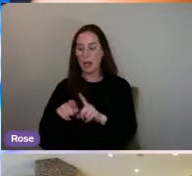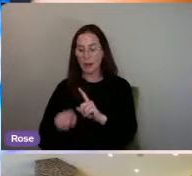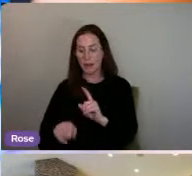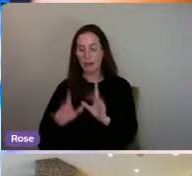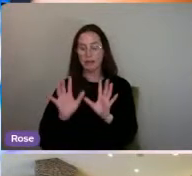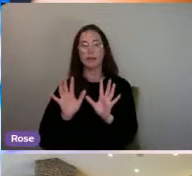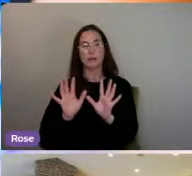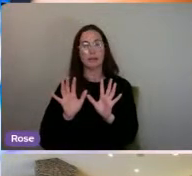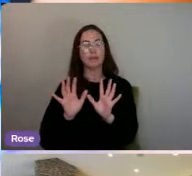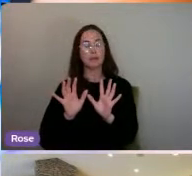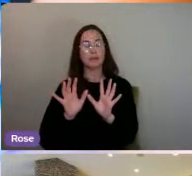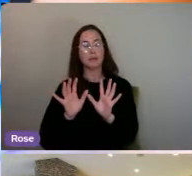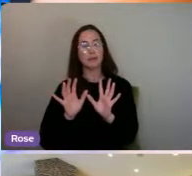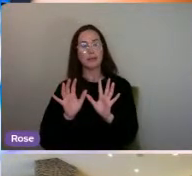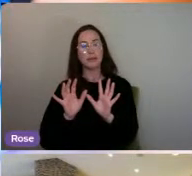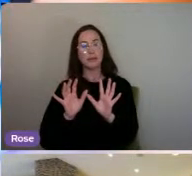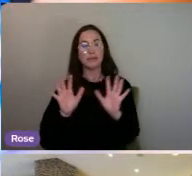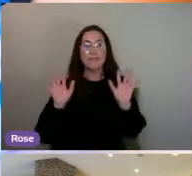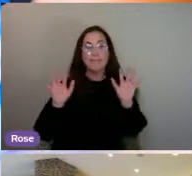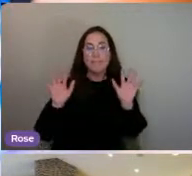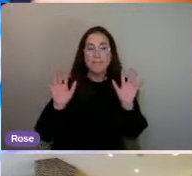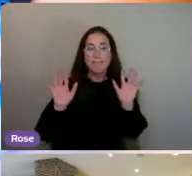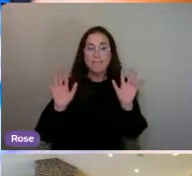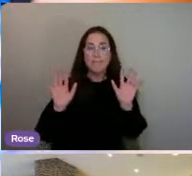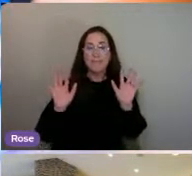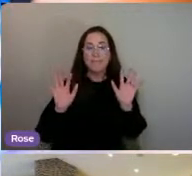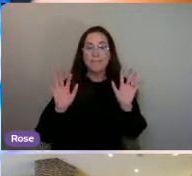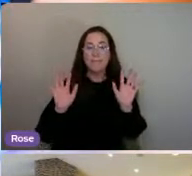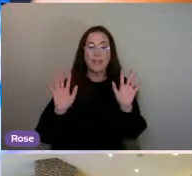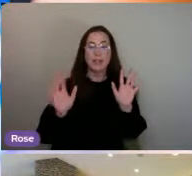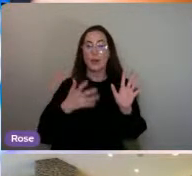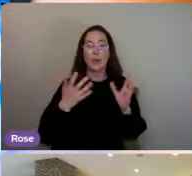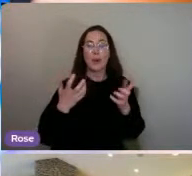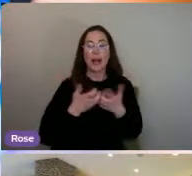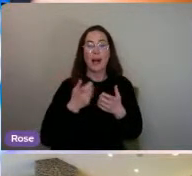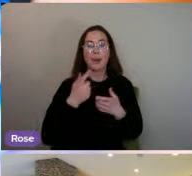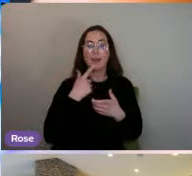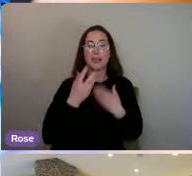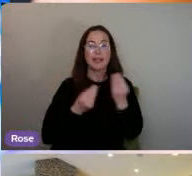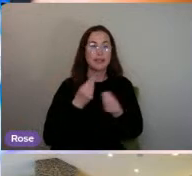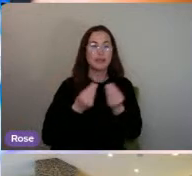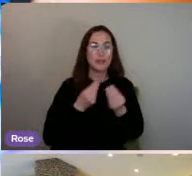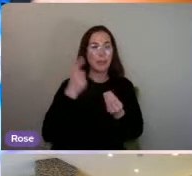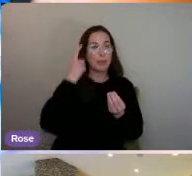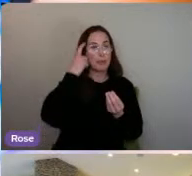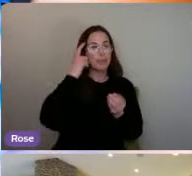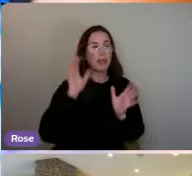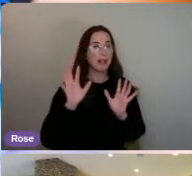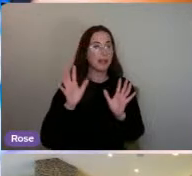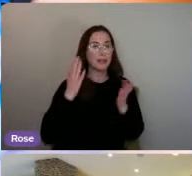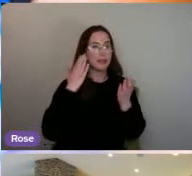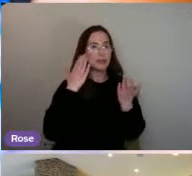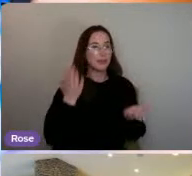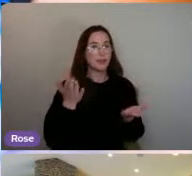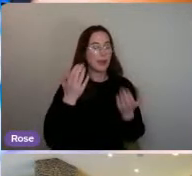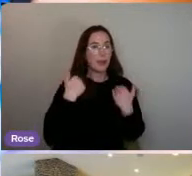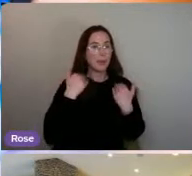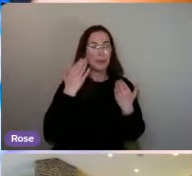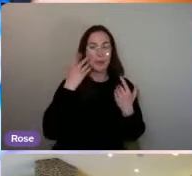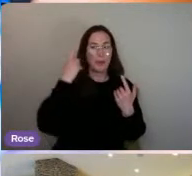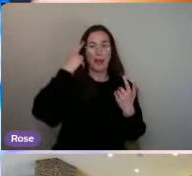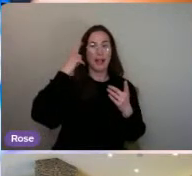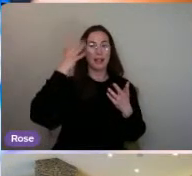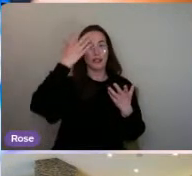it is, that's just all how you can describe your brain, really, or, you know, you just don't think. It is just a blank